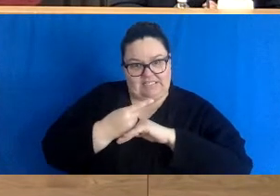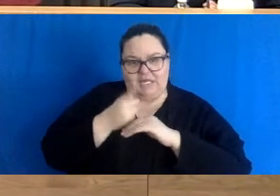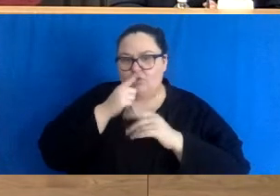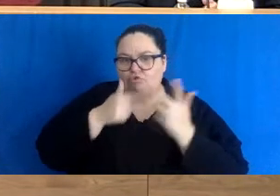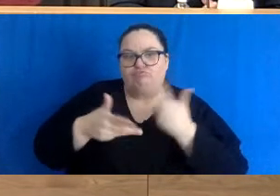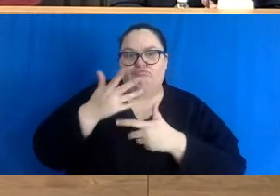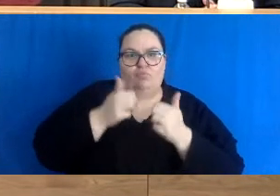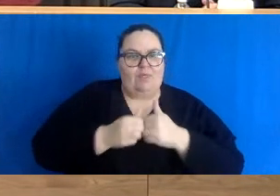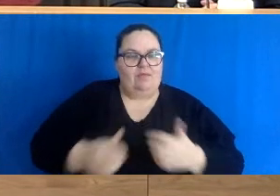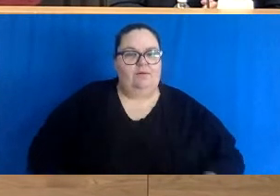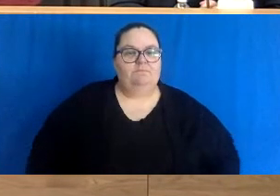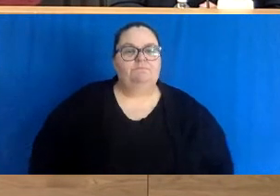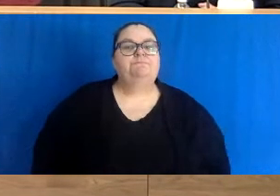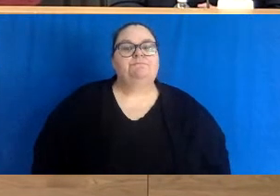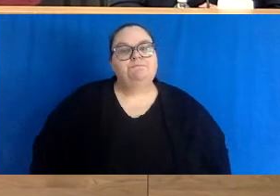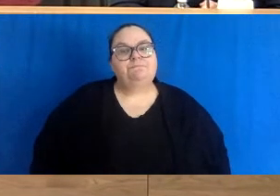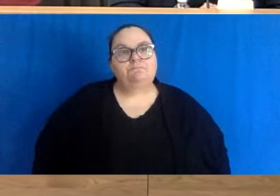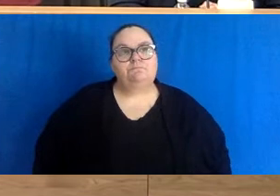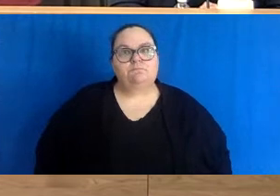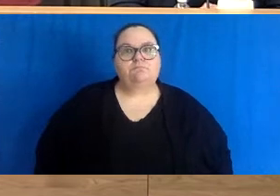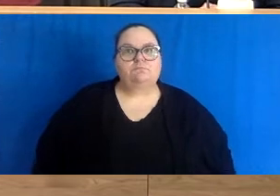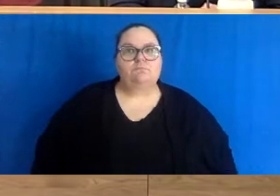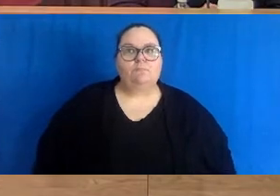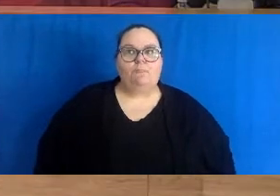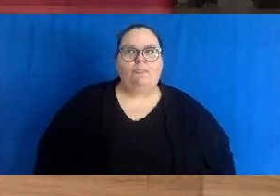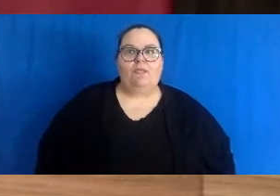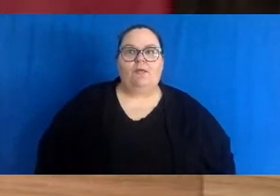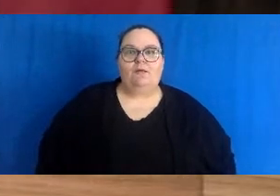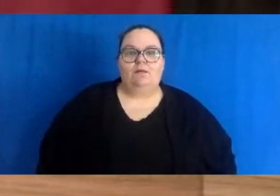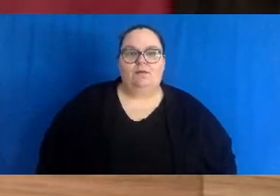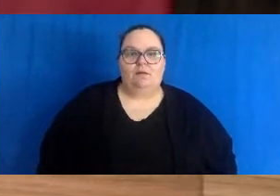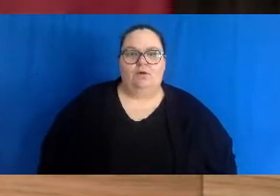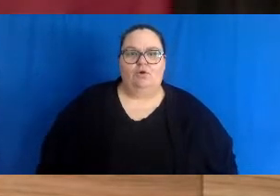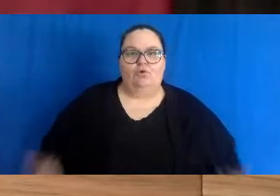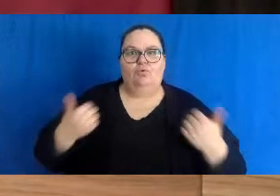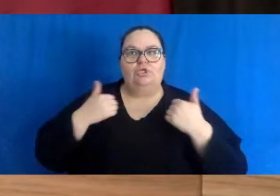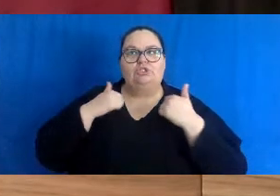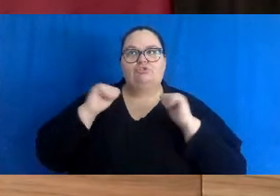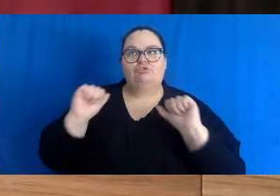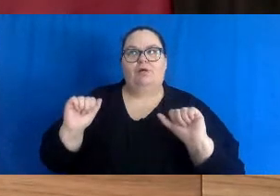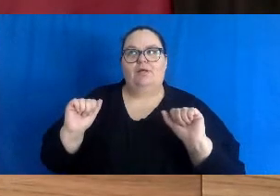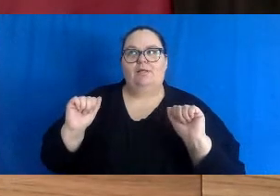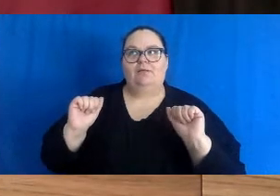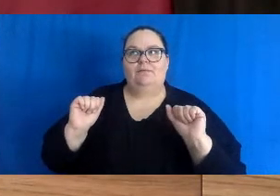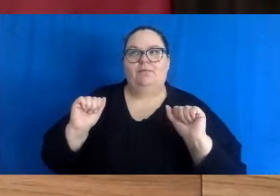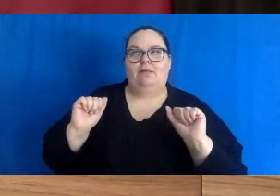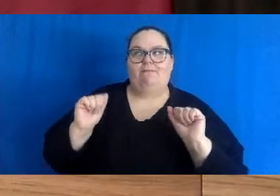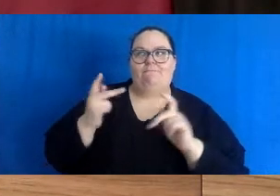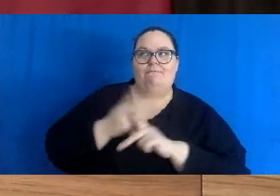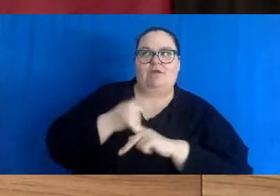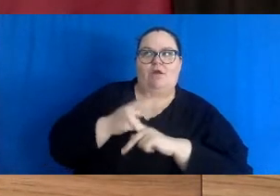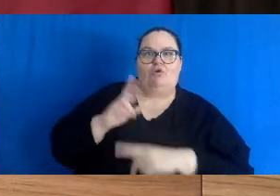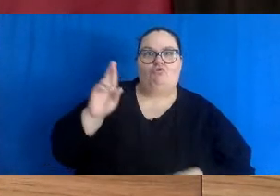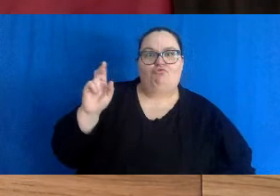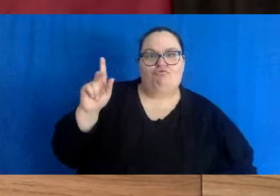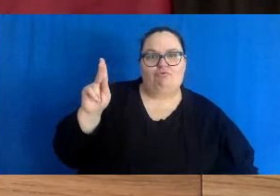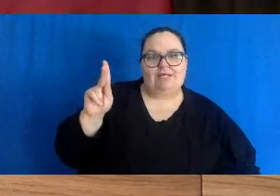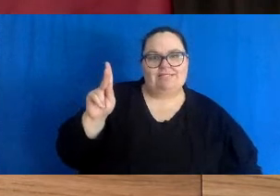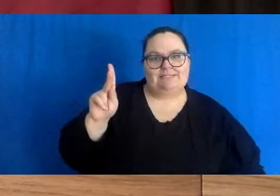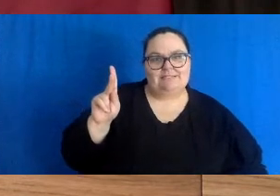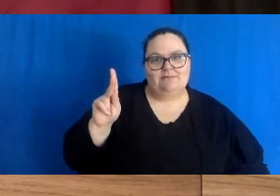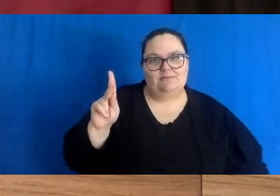Well, we're trying to be surgical, excuse the pun, around risks and offsetting